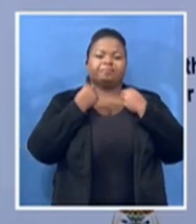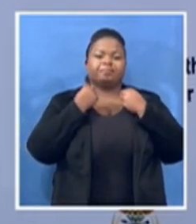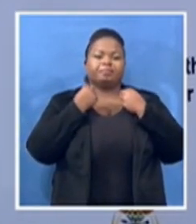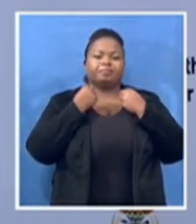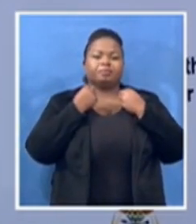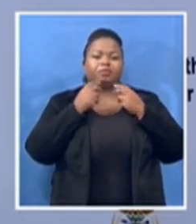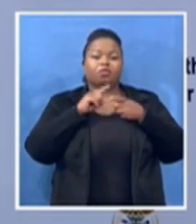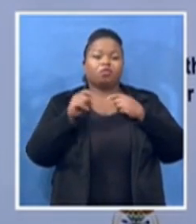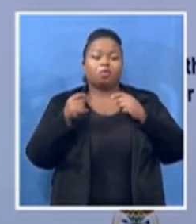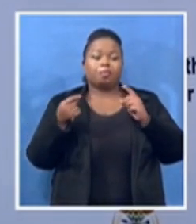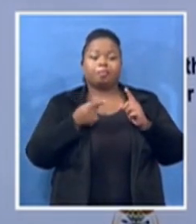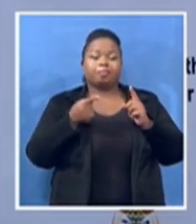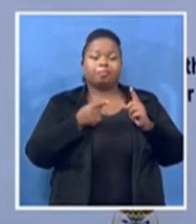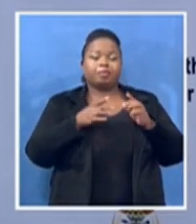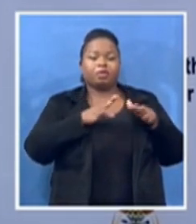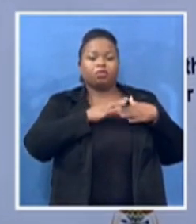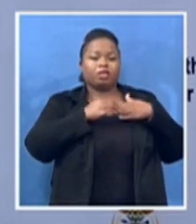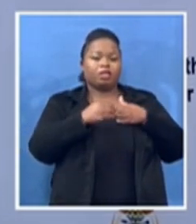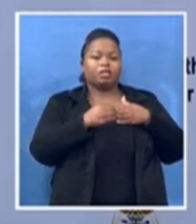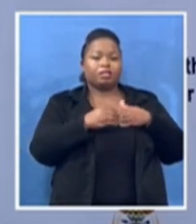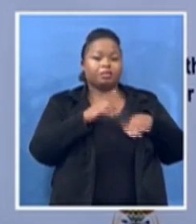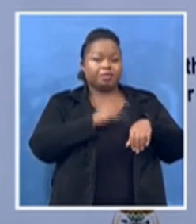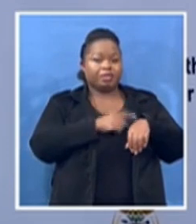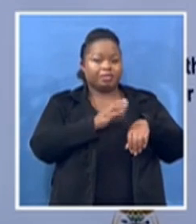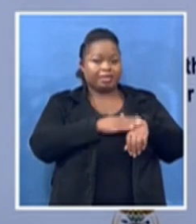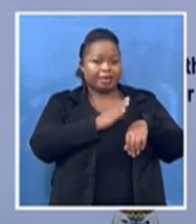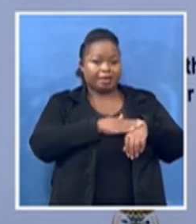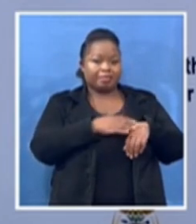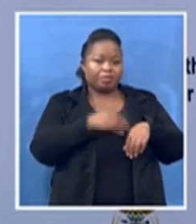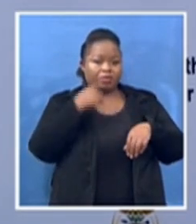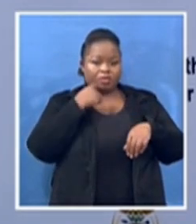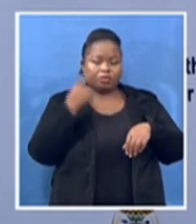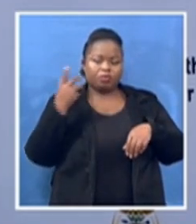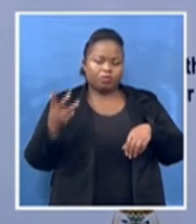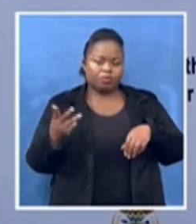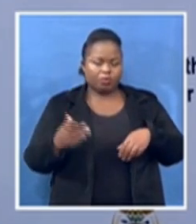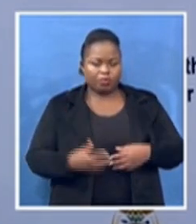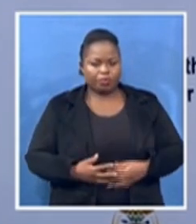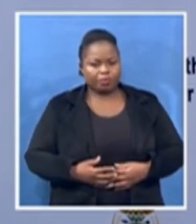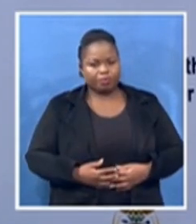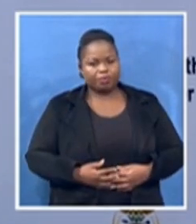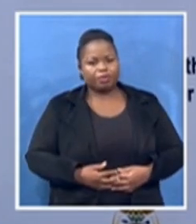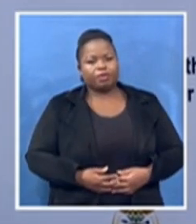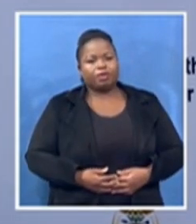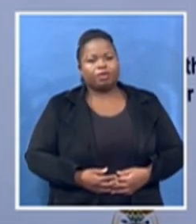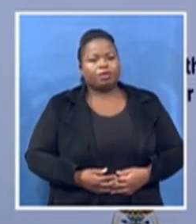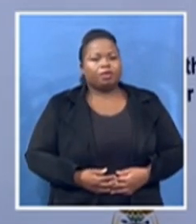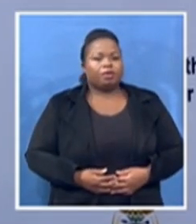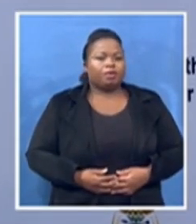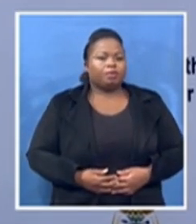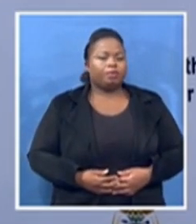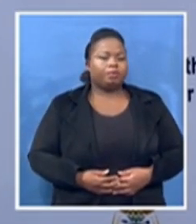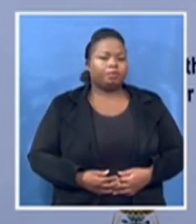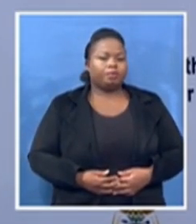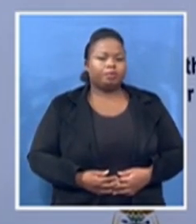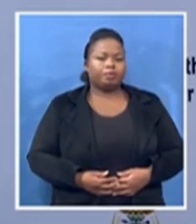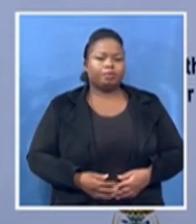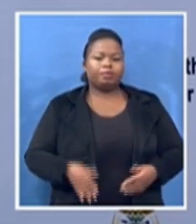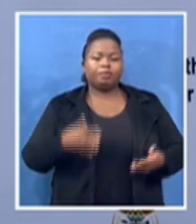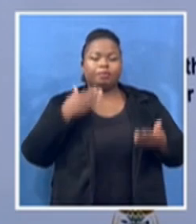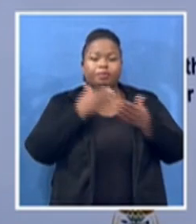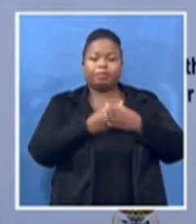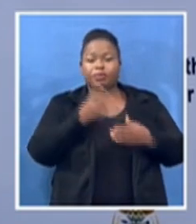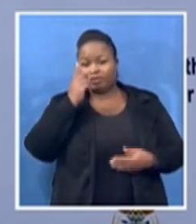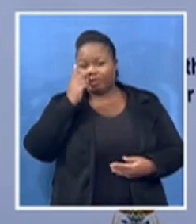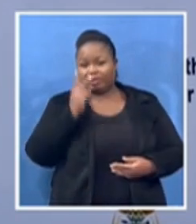time would think and they could see the cracks on the